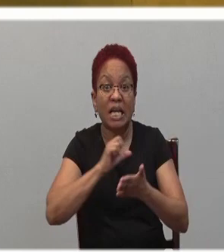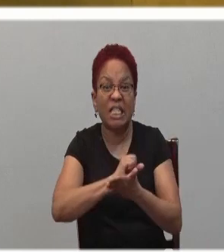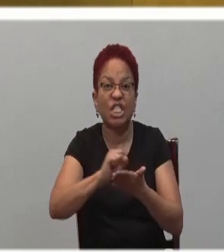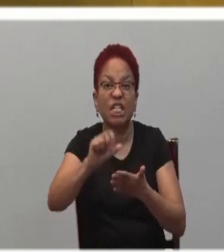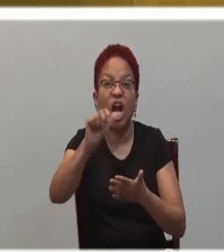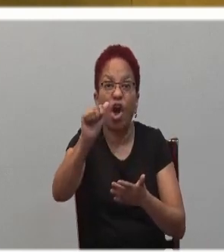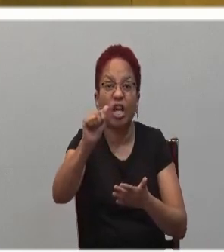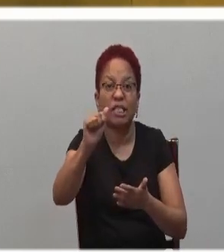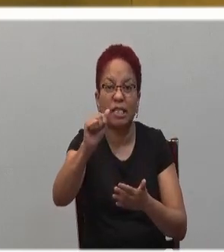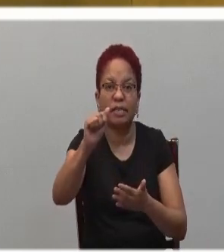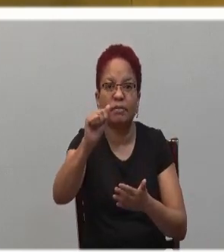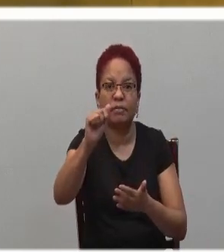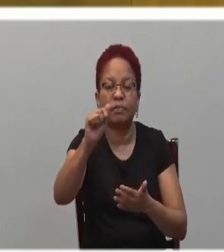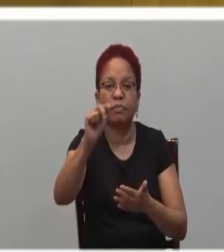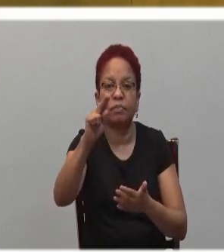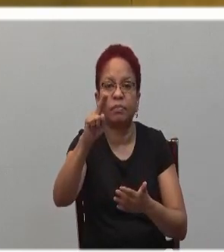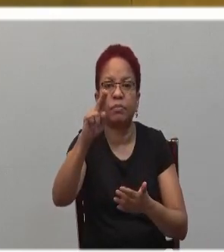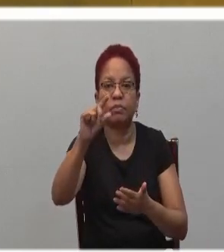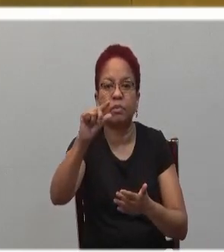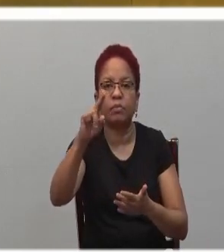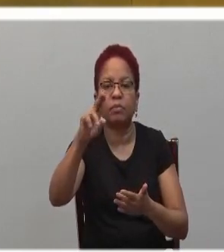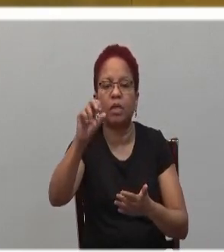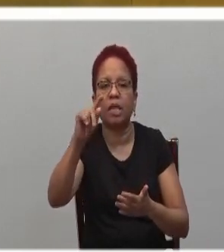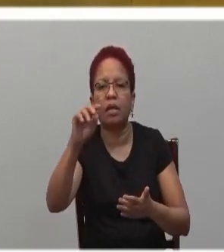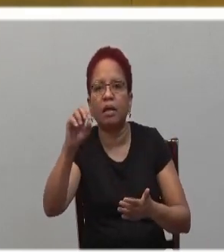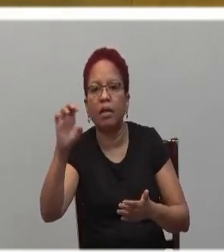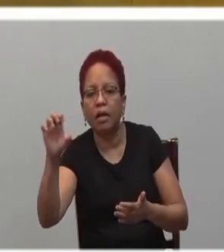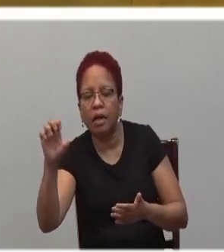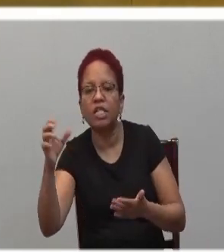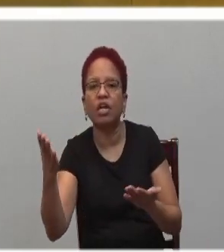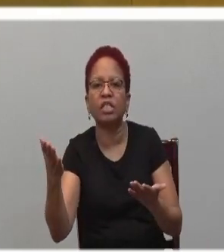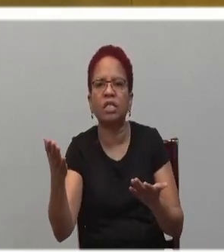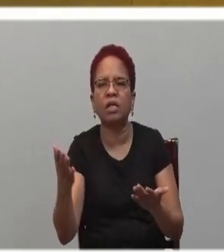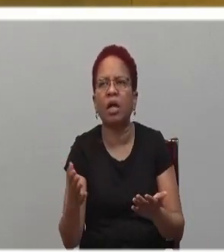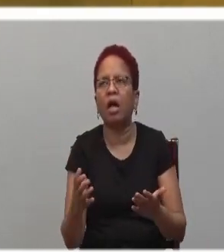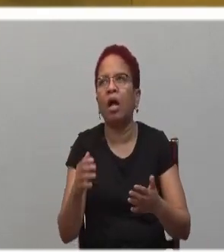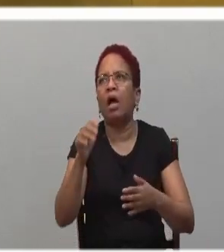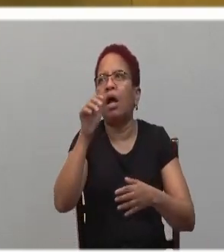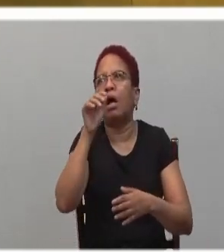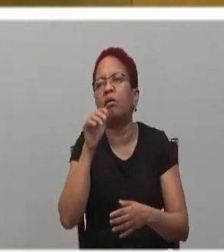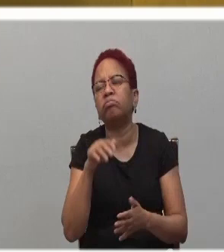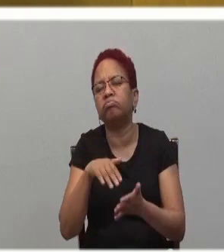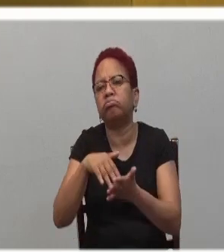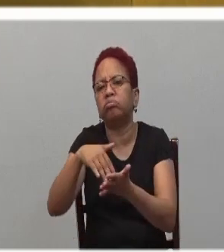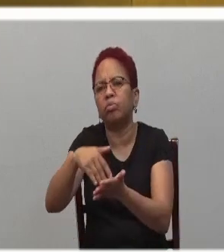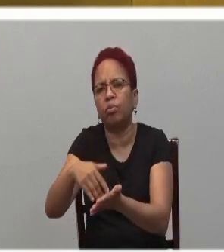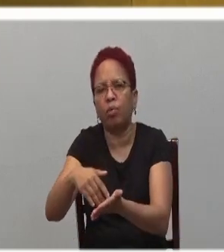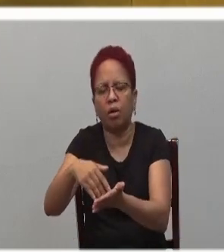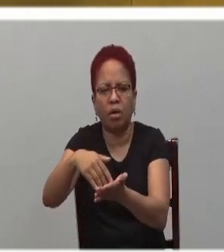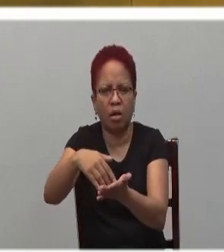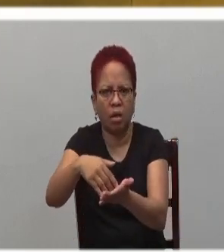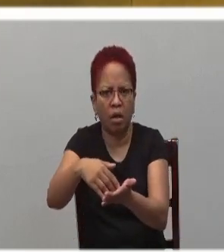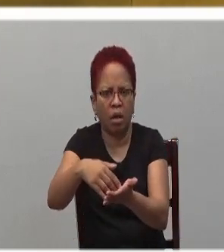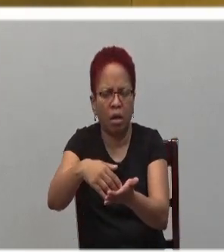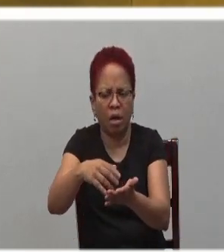Augustine's powerlessness, while walking through the forest and he stumbled over the body of a